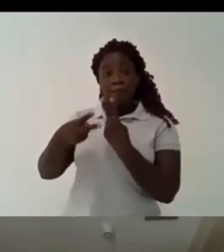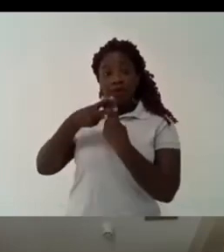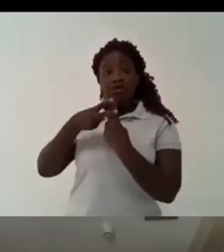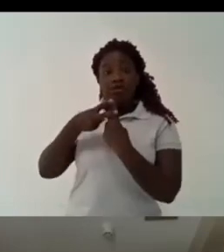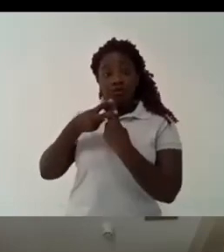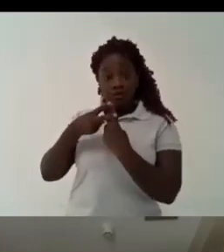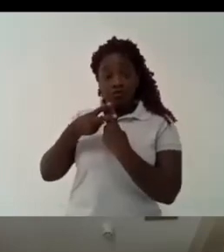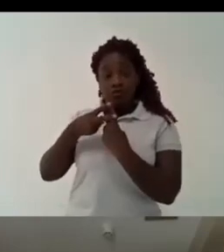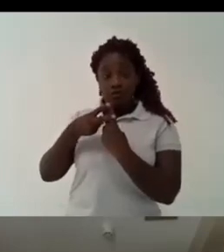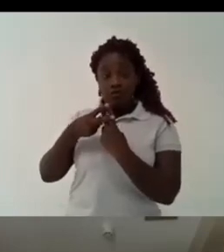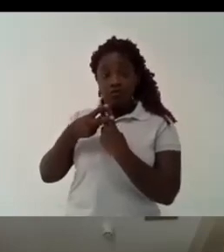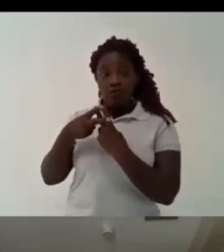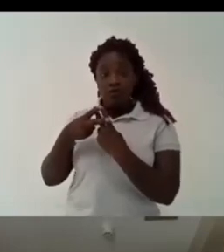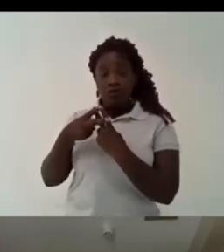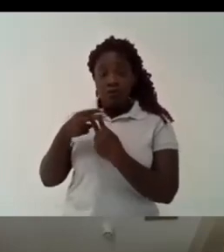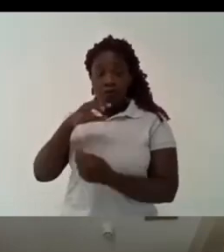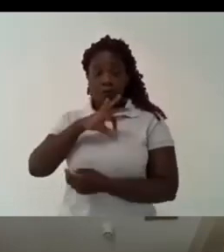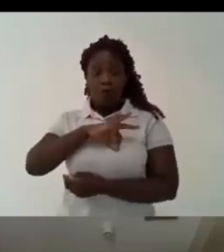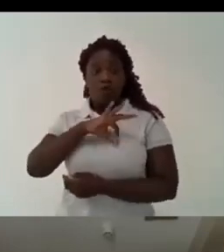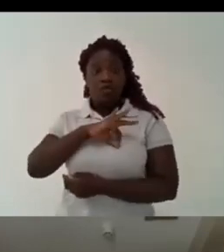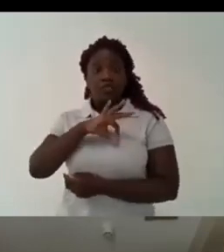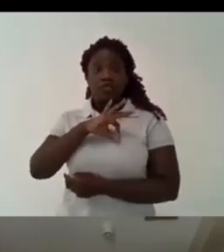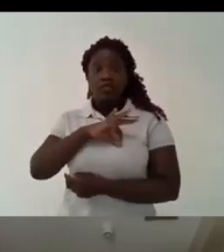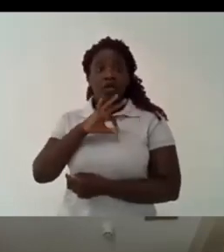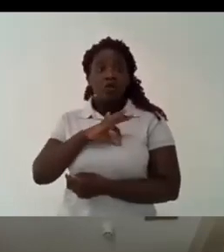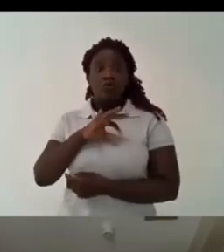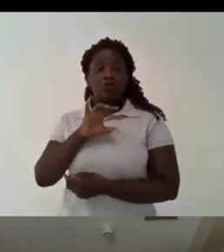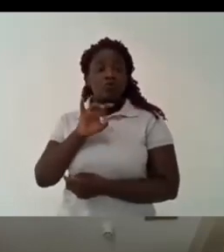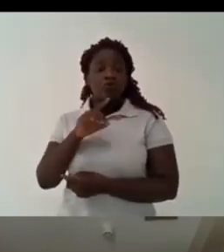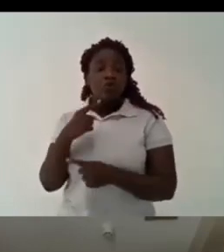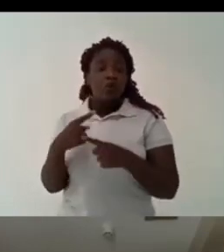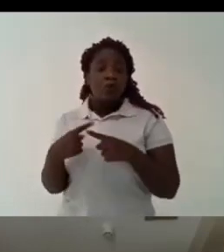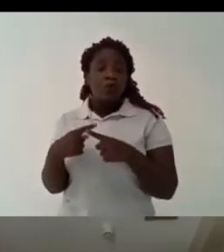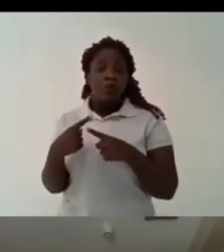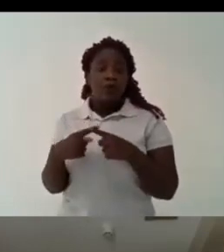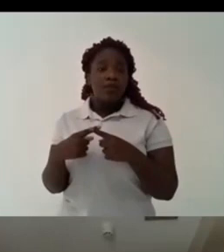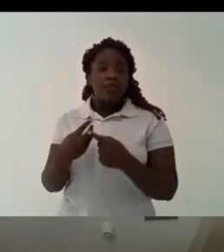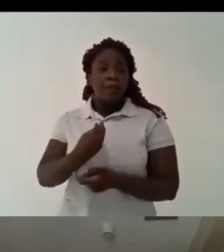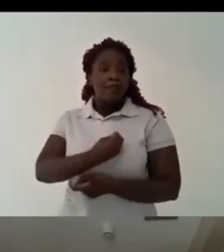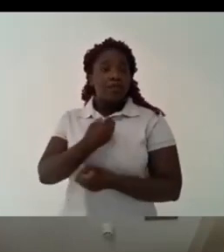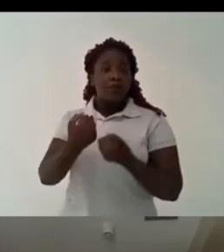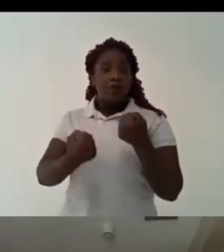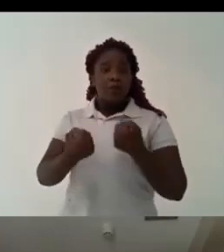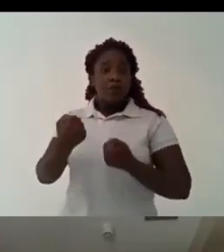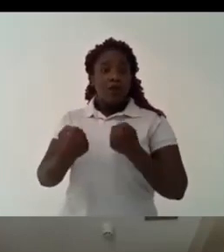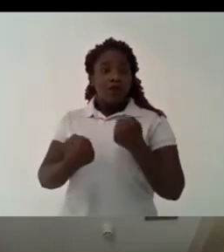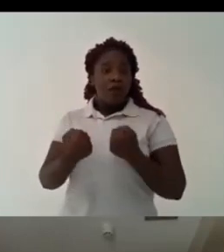was arrested by a police officer